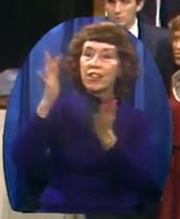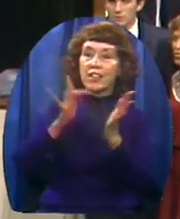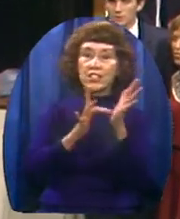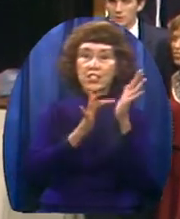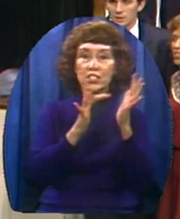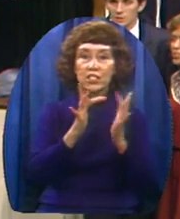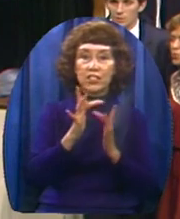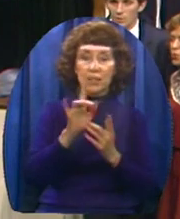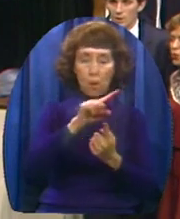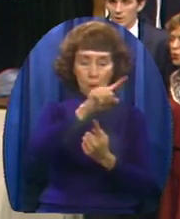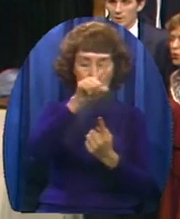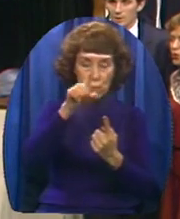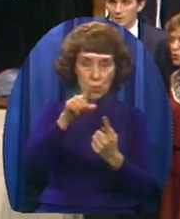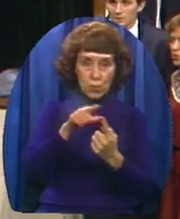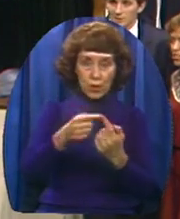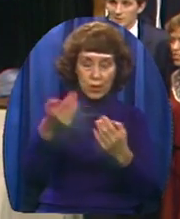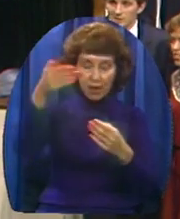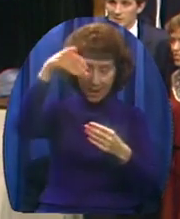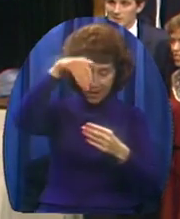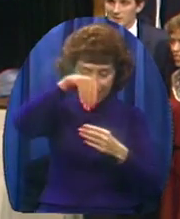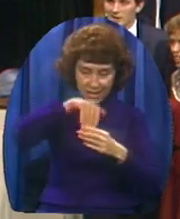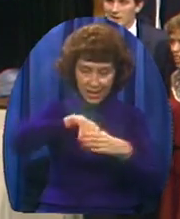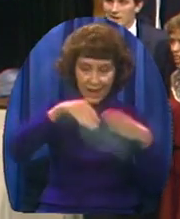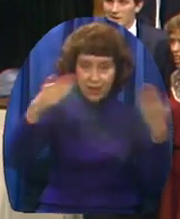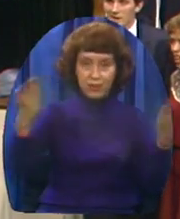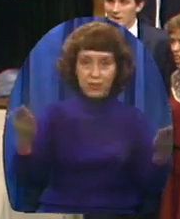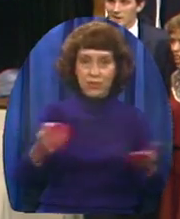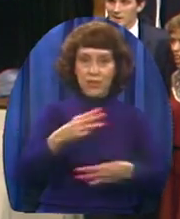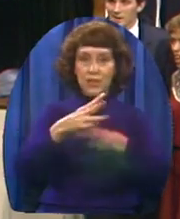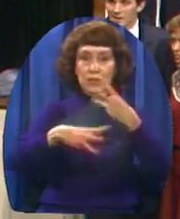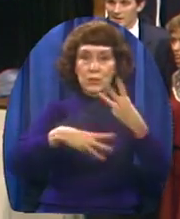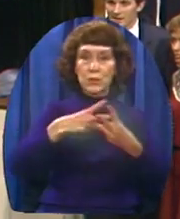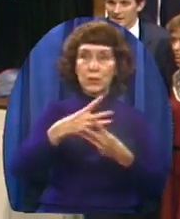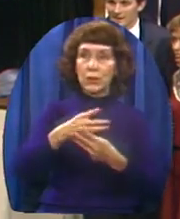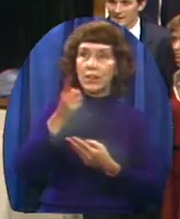into this world he came. Jesus